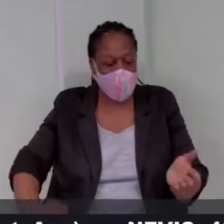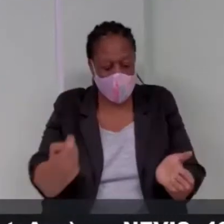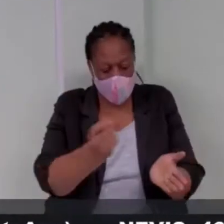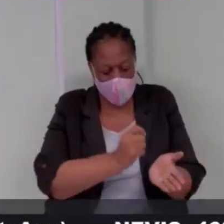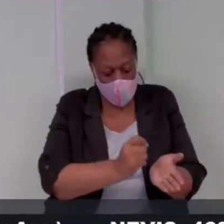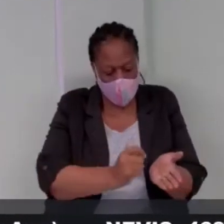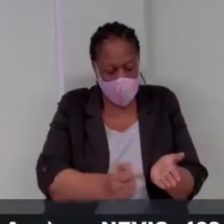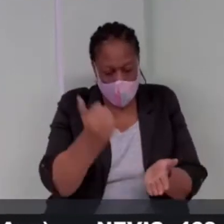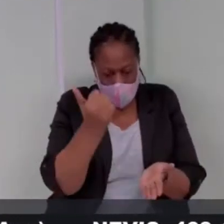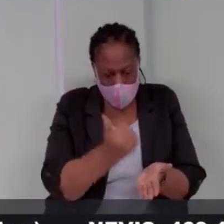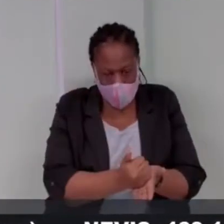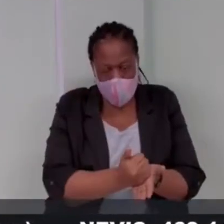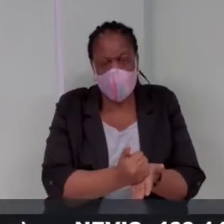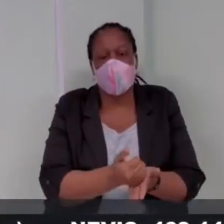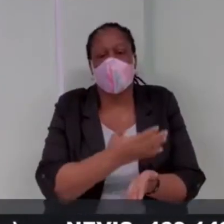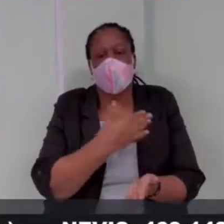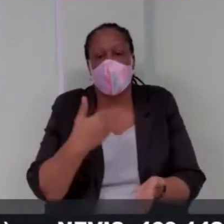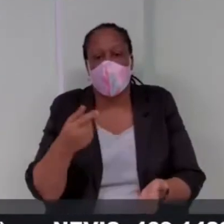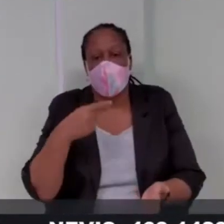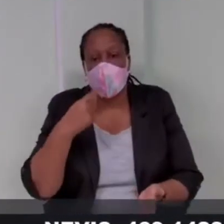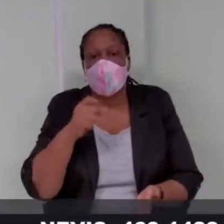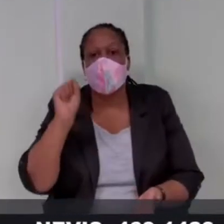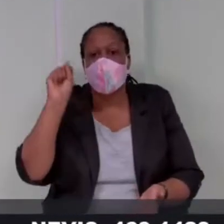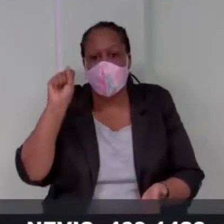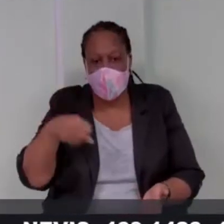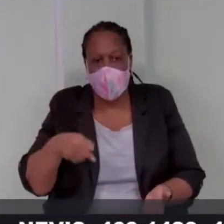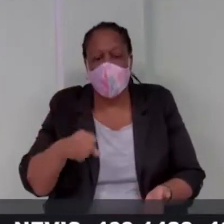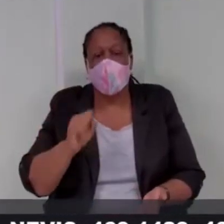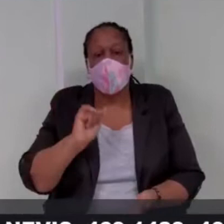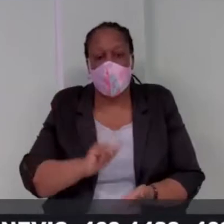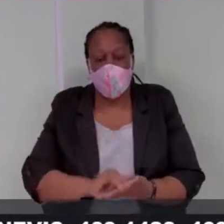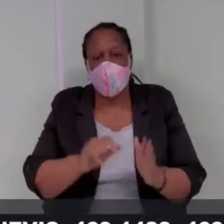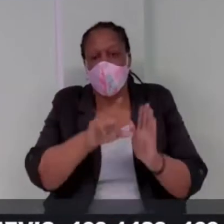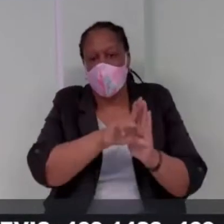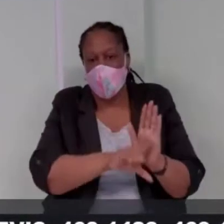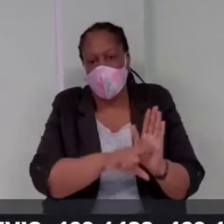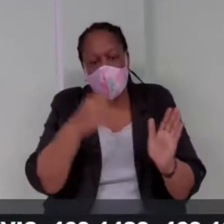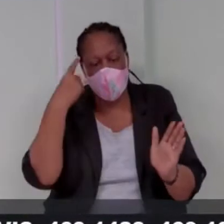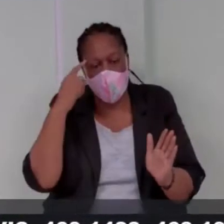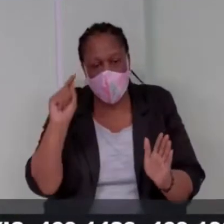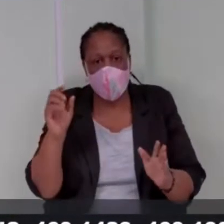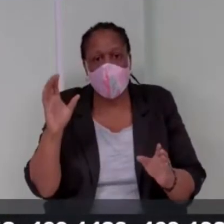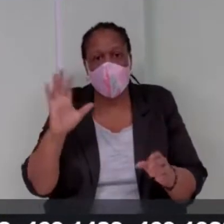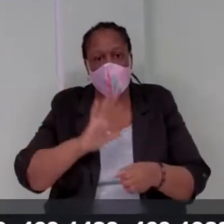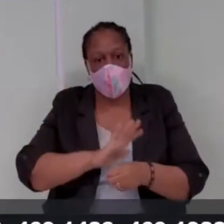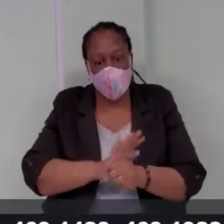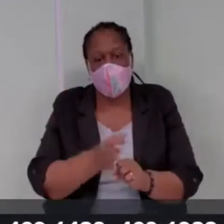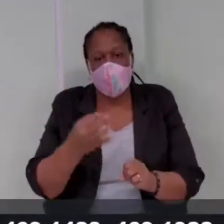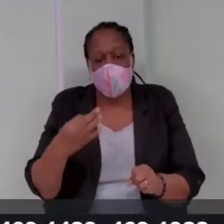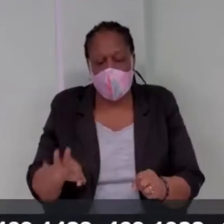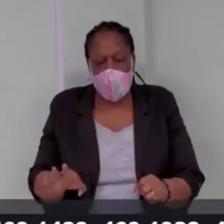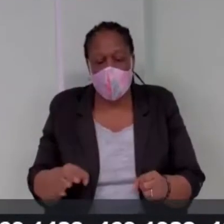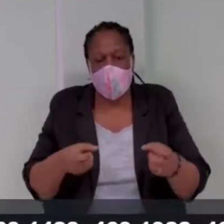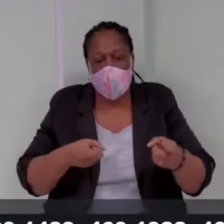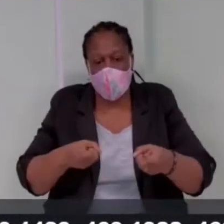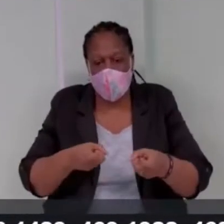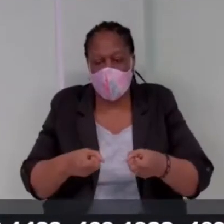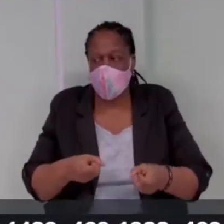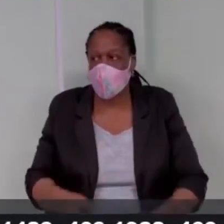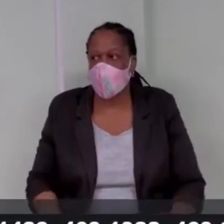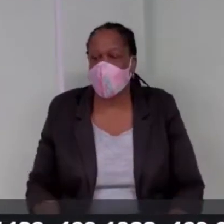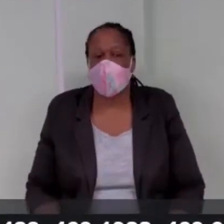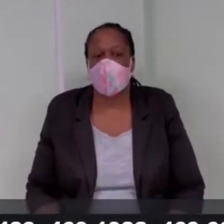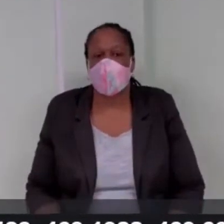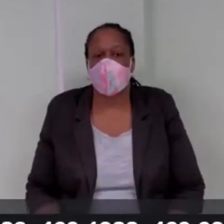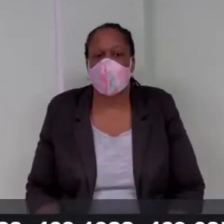before it becomes effective there were some amendments to the